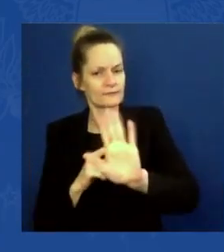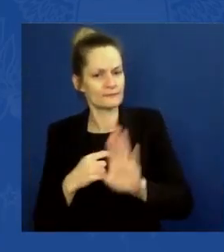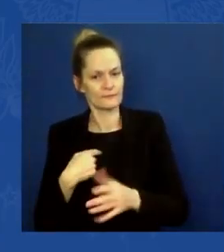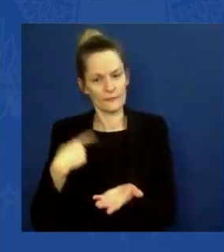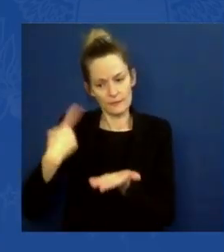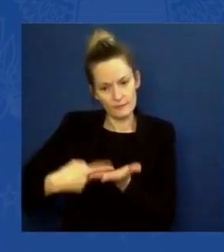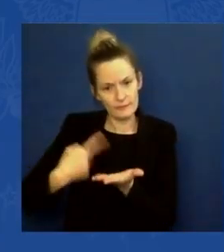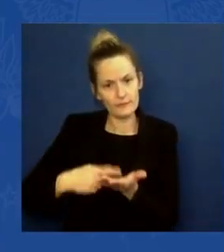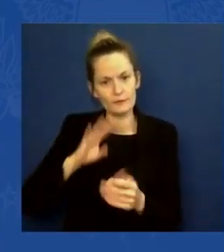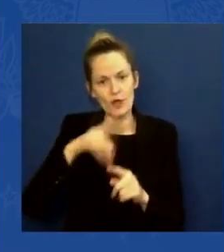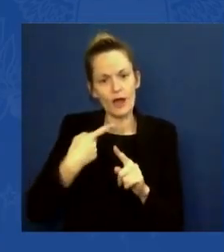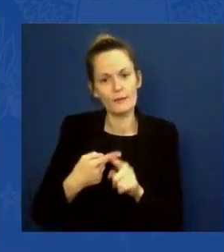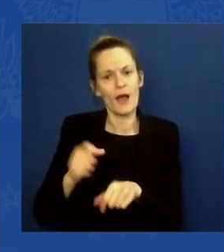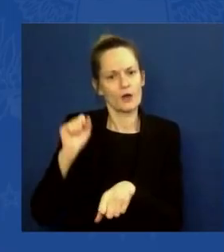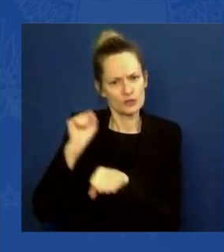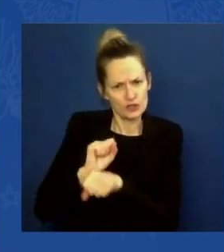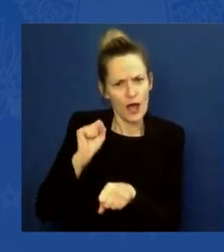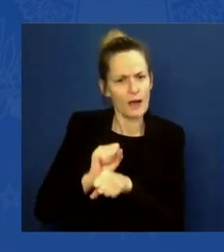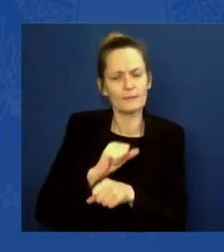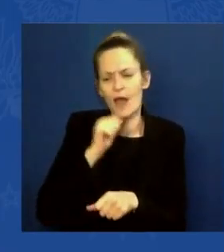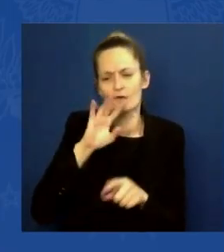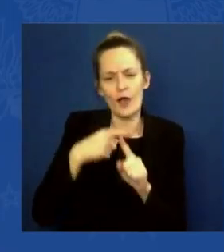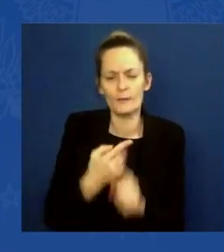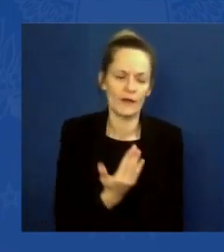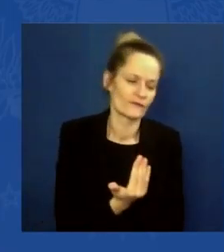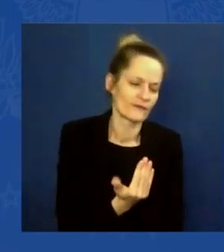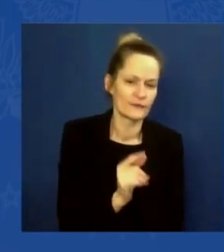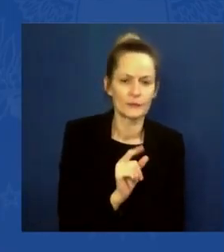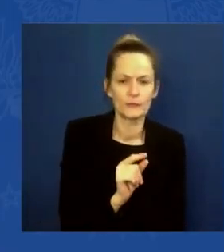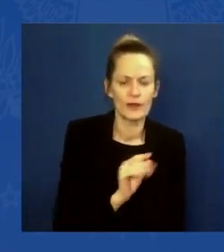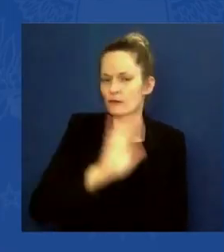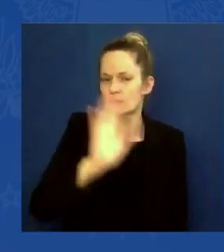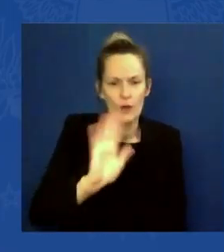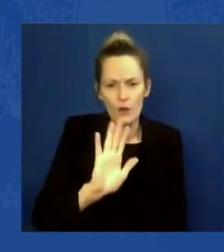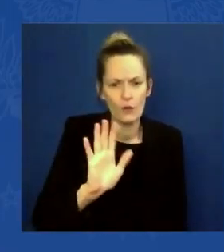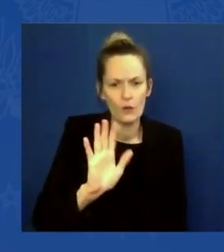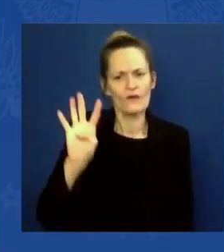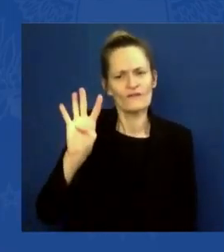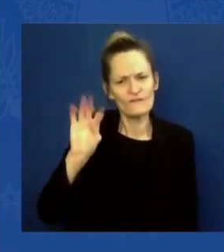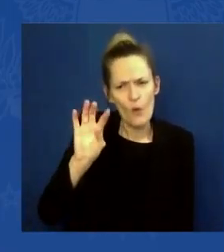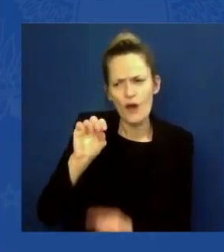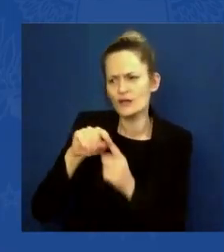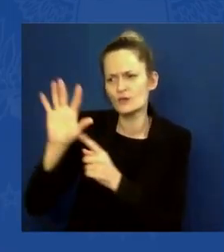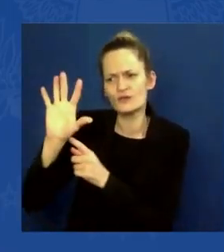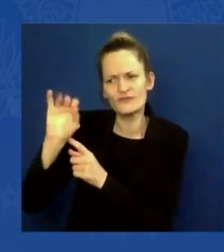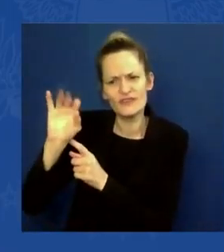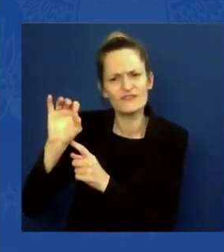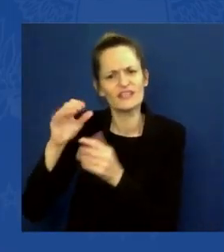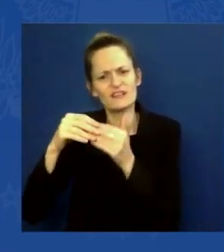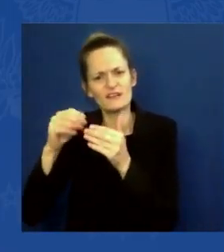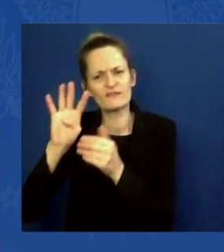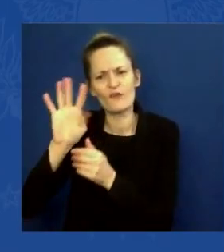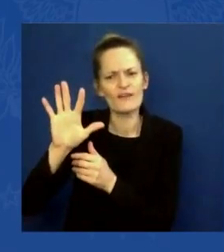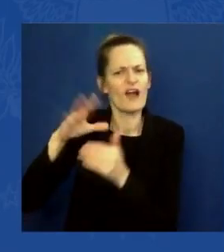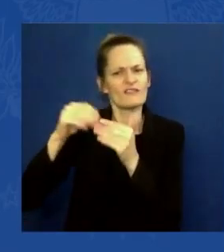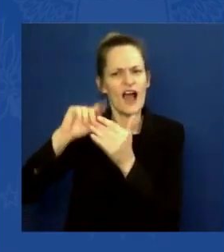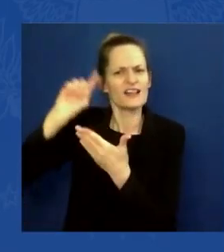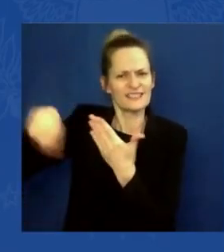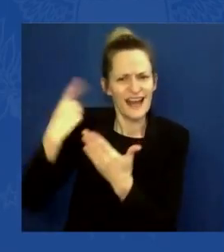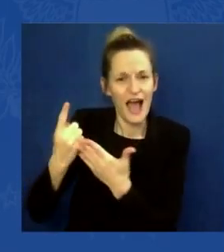of benefits. That's going to grow the country, too. I've never seen the wealthy do poorly when the middle class does well.